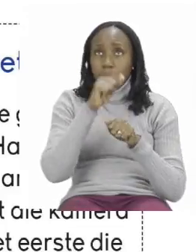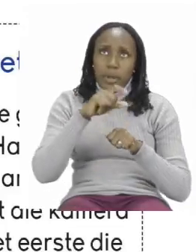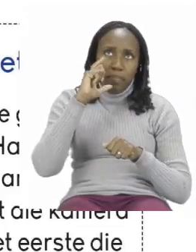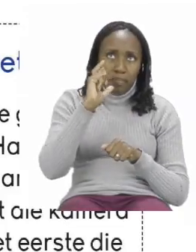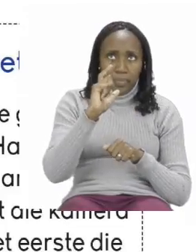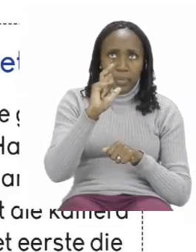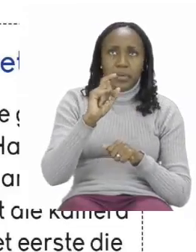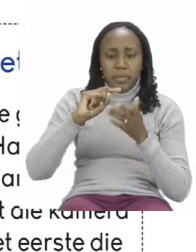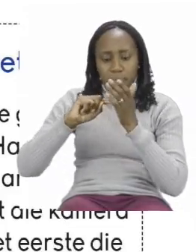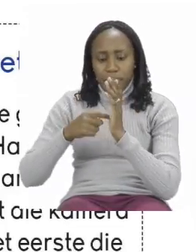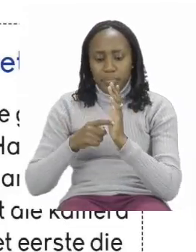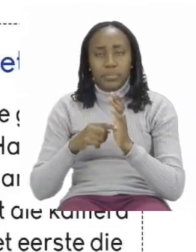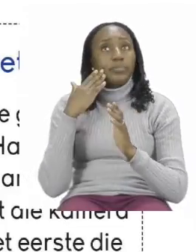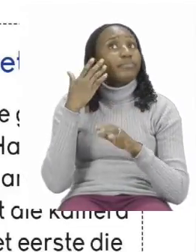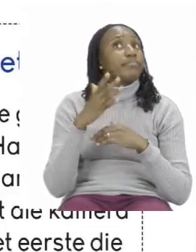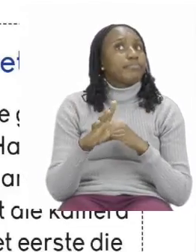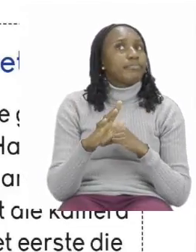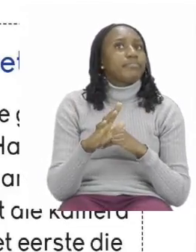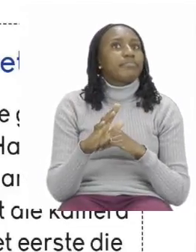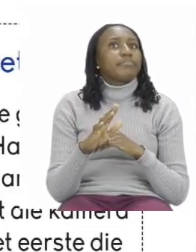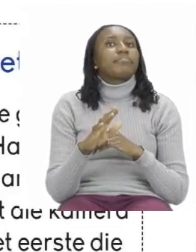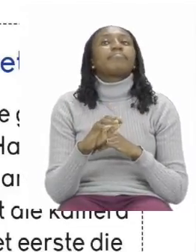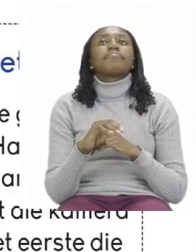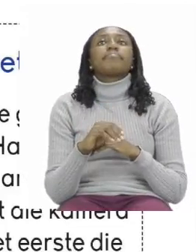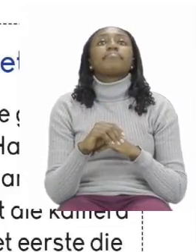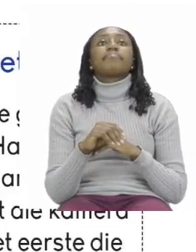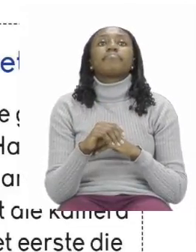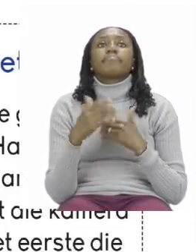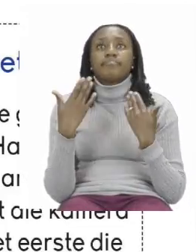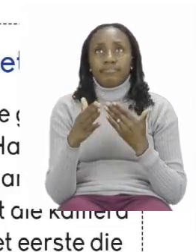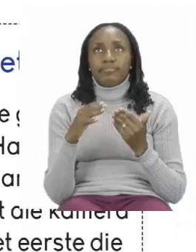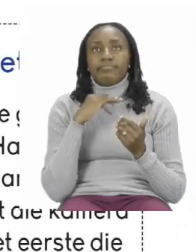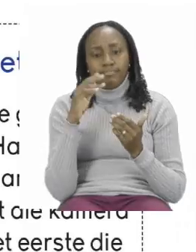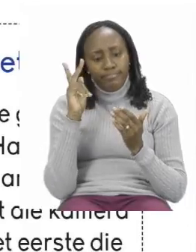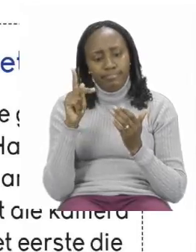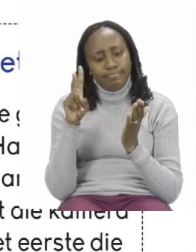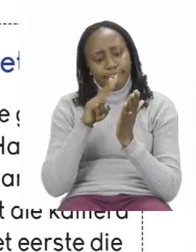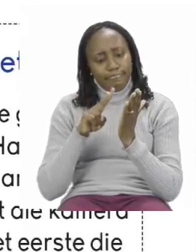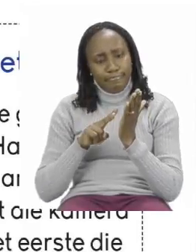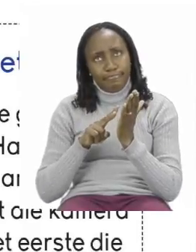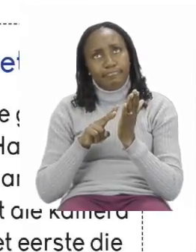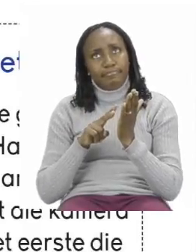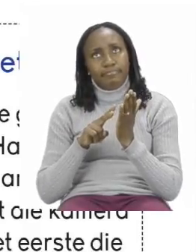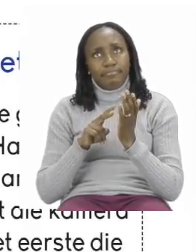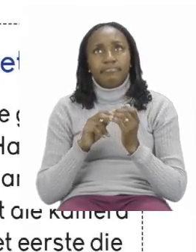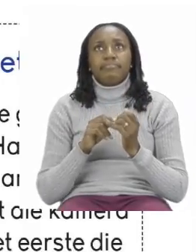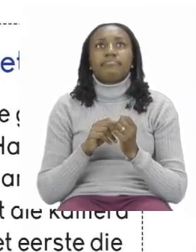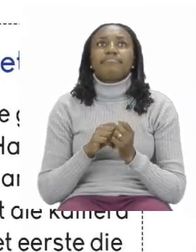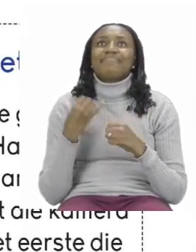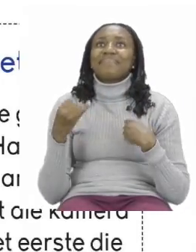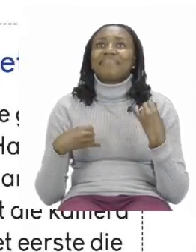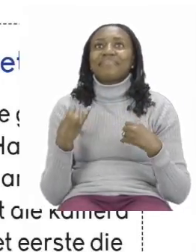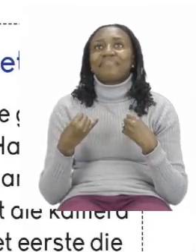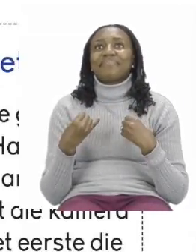and a full stop at the end. Then when you're done read the story a third time. Have fun